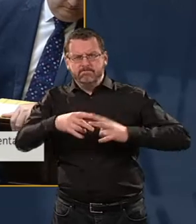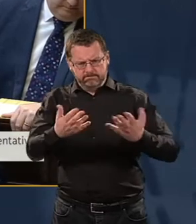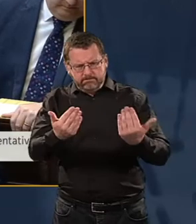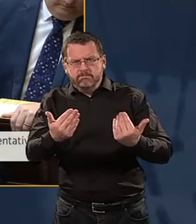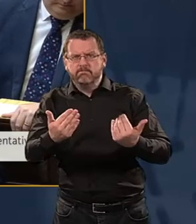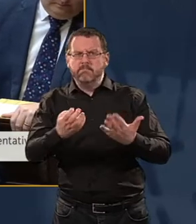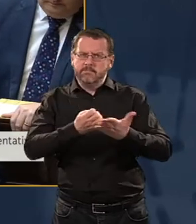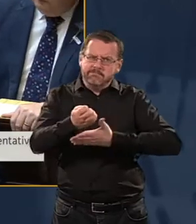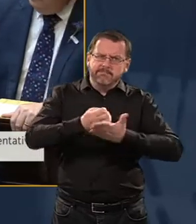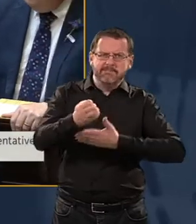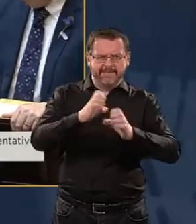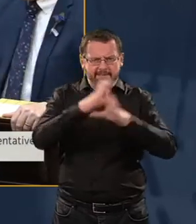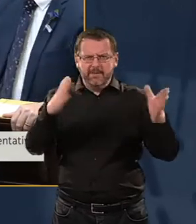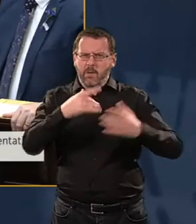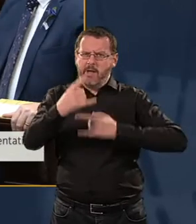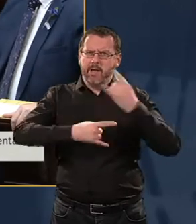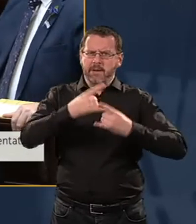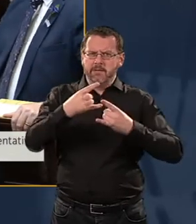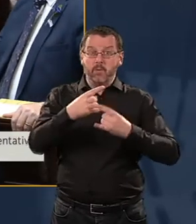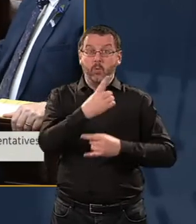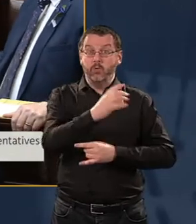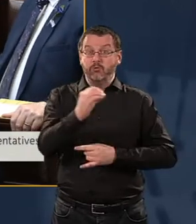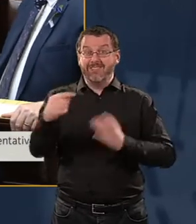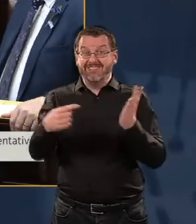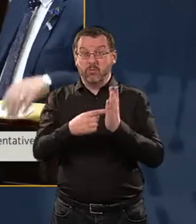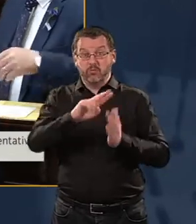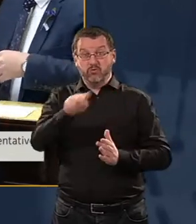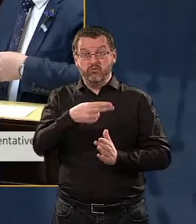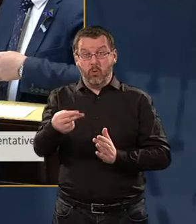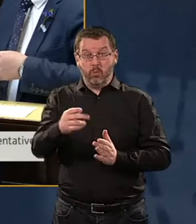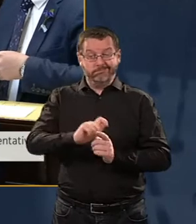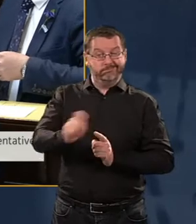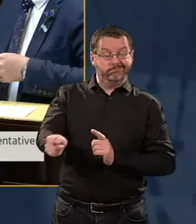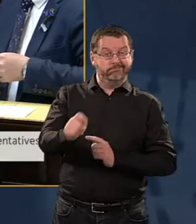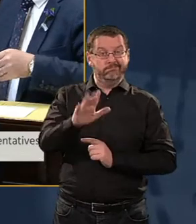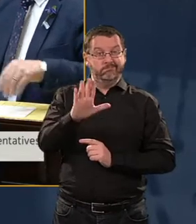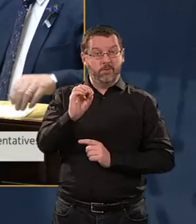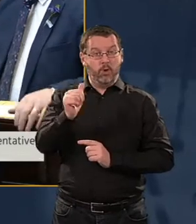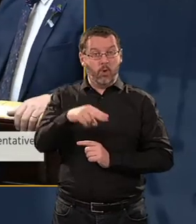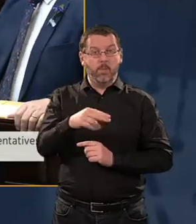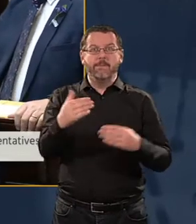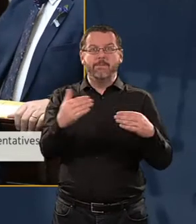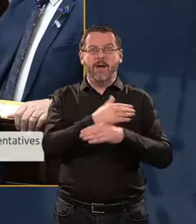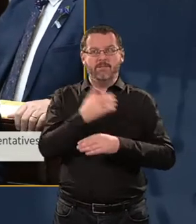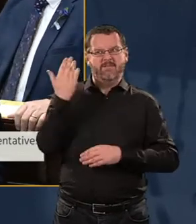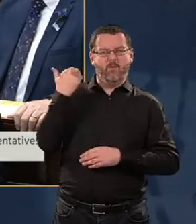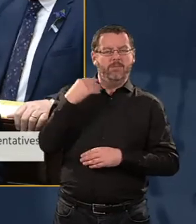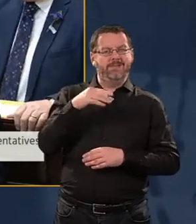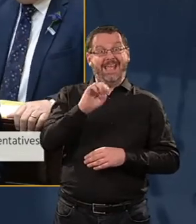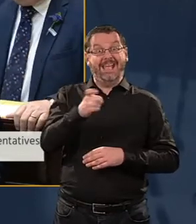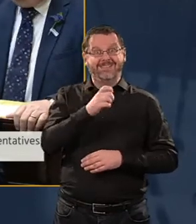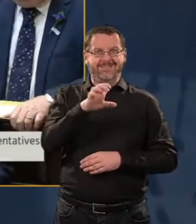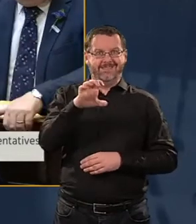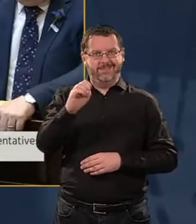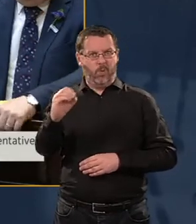in relation to the specific matter of €100,000 loan to the association by the former Chief Executive Officer. But,